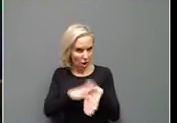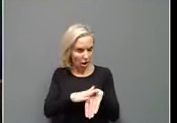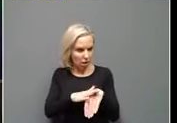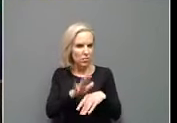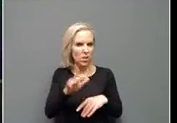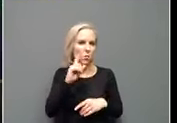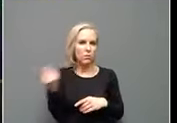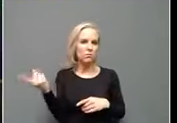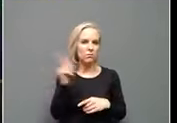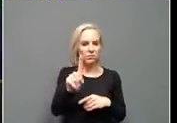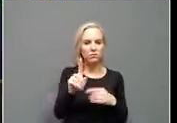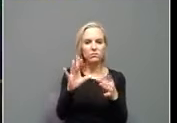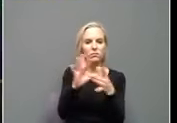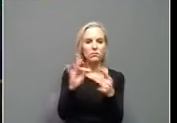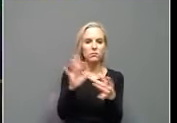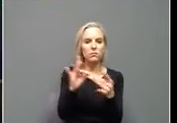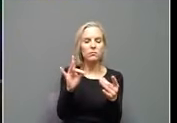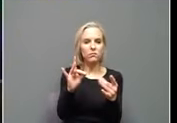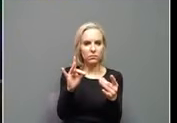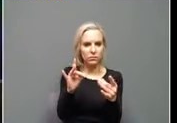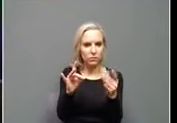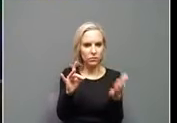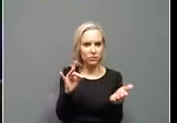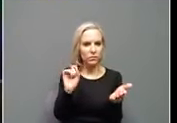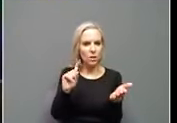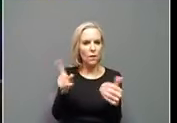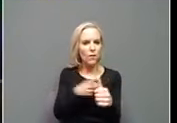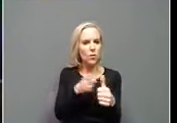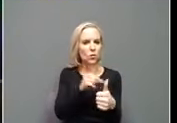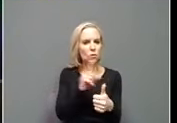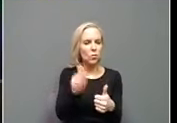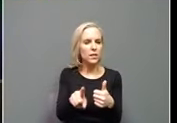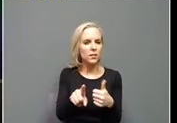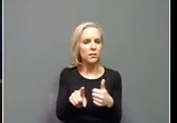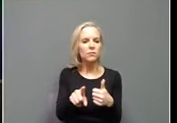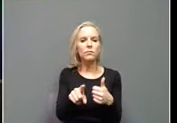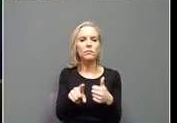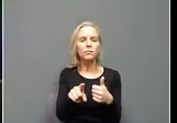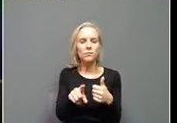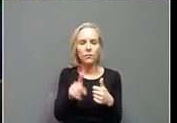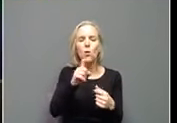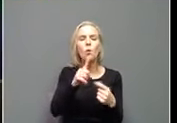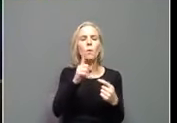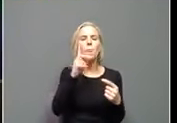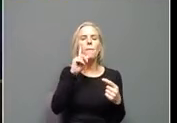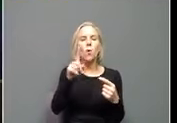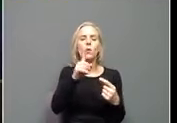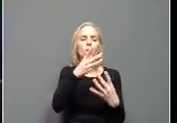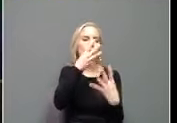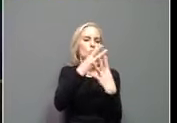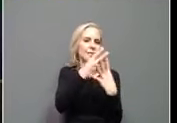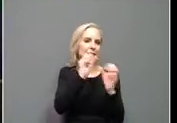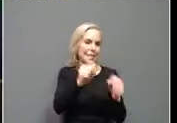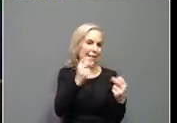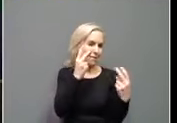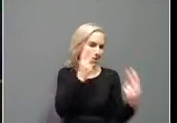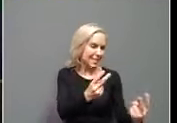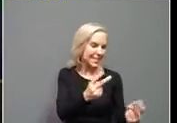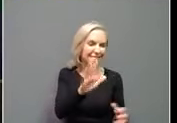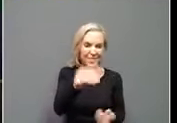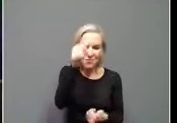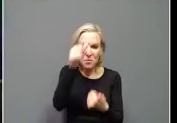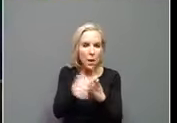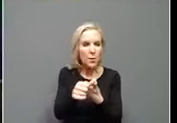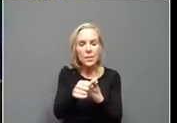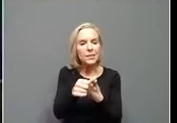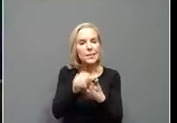comment, uh, on that. Uh, what was the first question? Oh, uh, prison visitation. Um, remember we weren't able to get to the